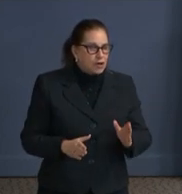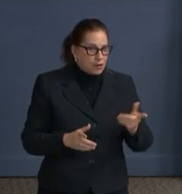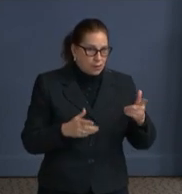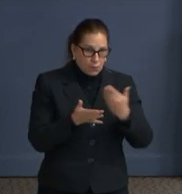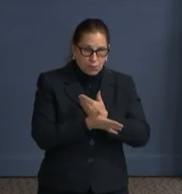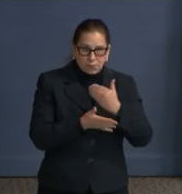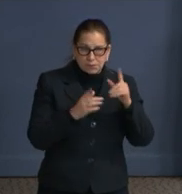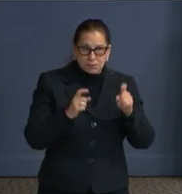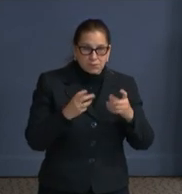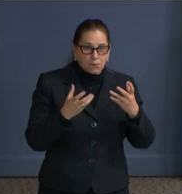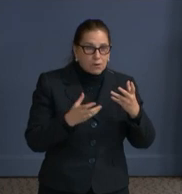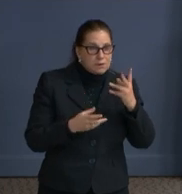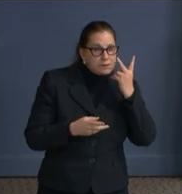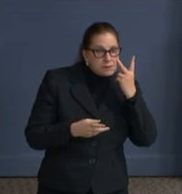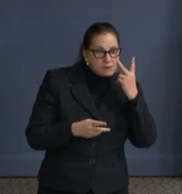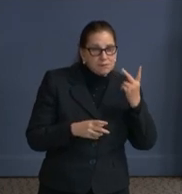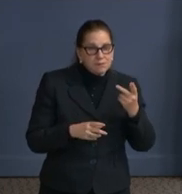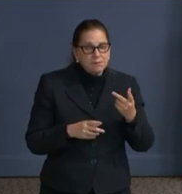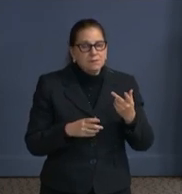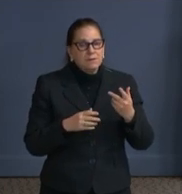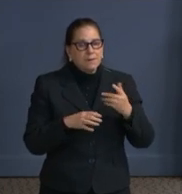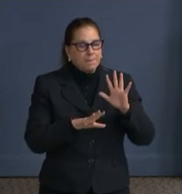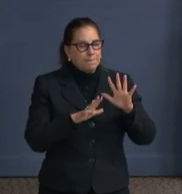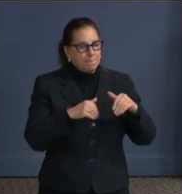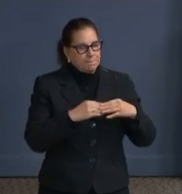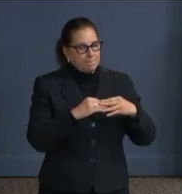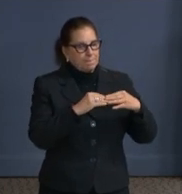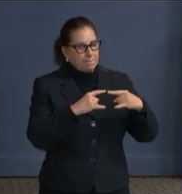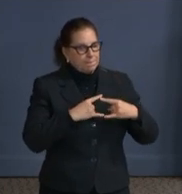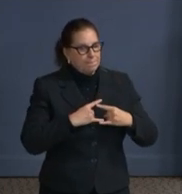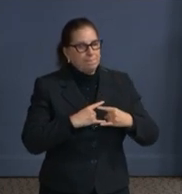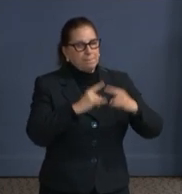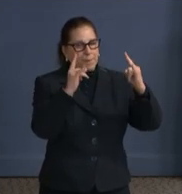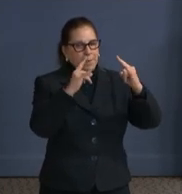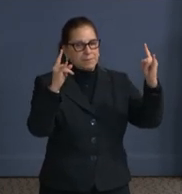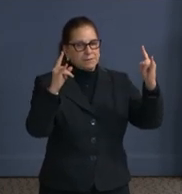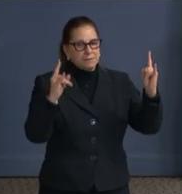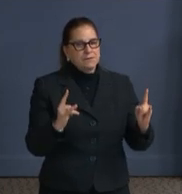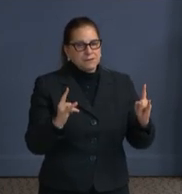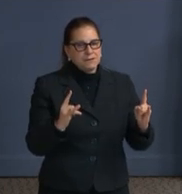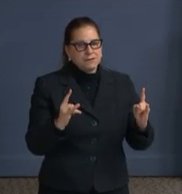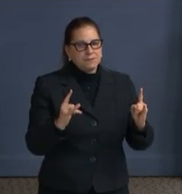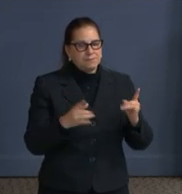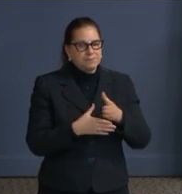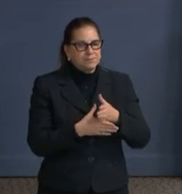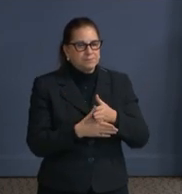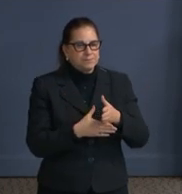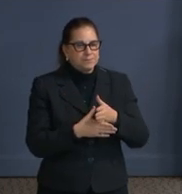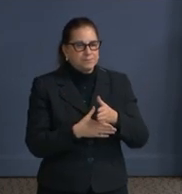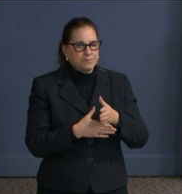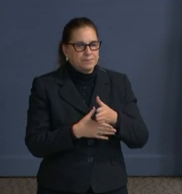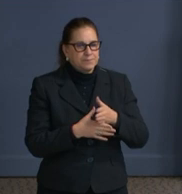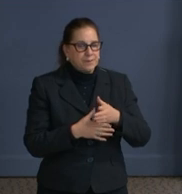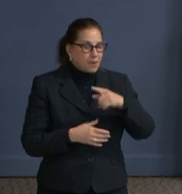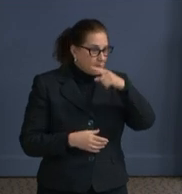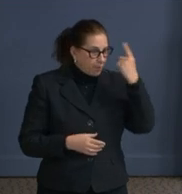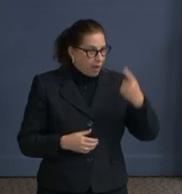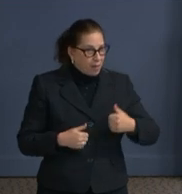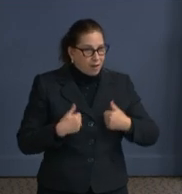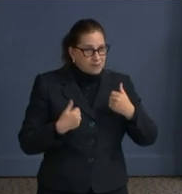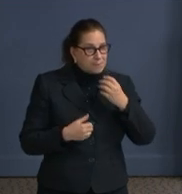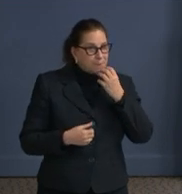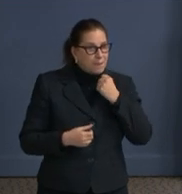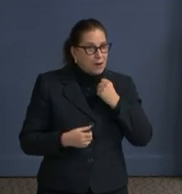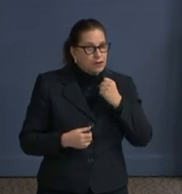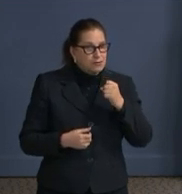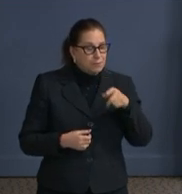-up testing site at I Street near the intersection of Black Lives Matter Plaza. That will, those who are eligible,